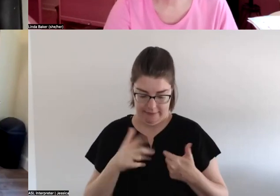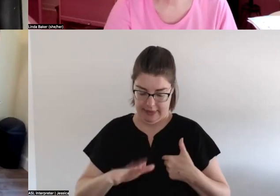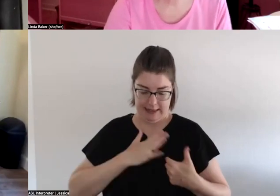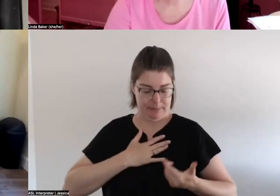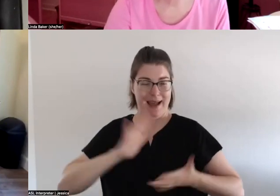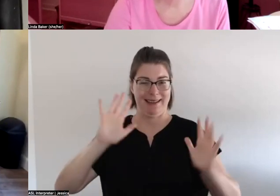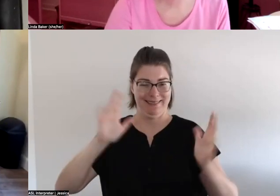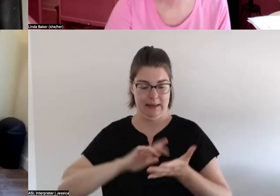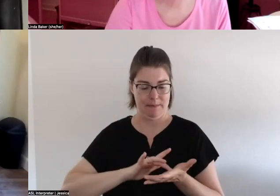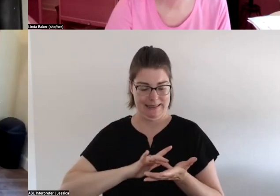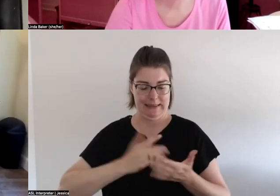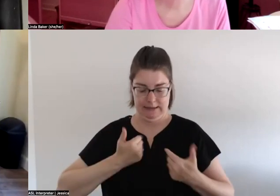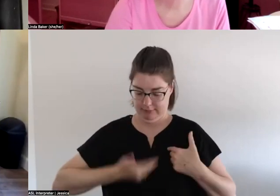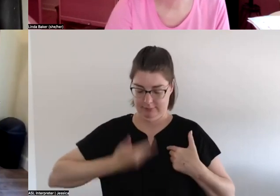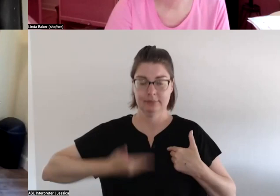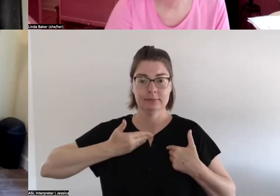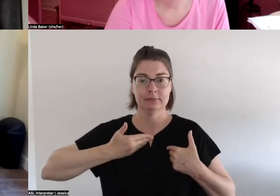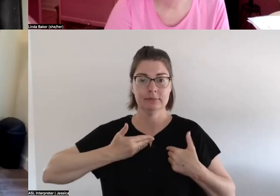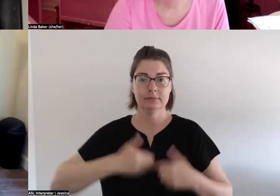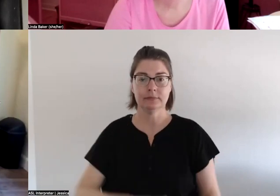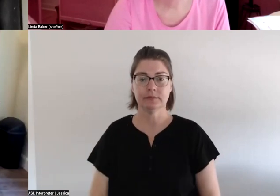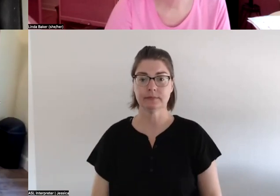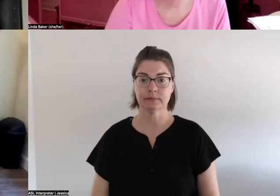so yeah